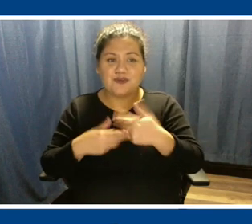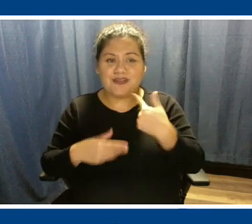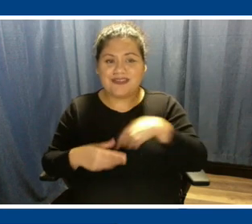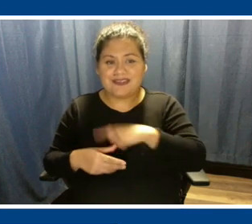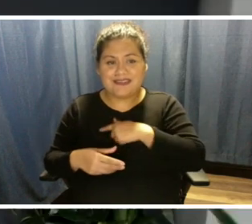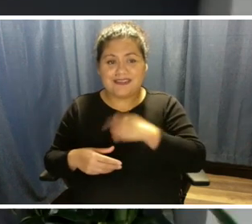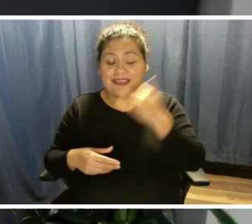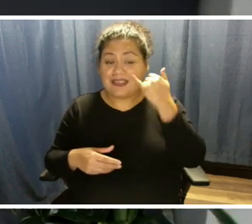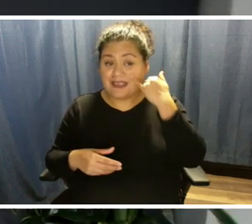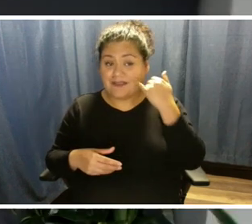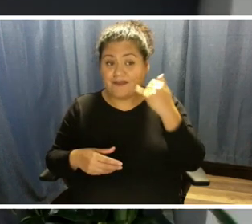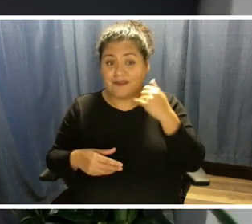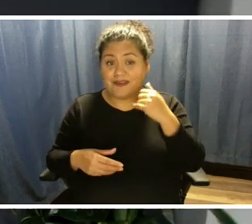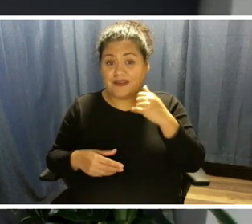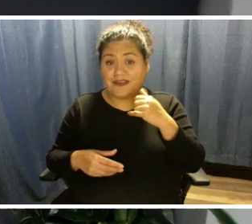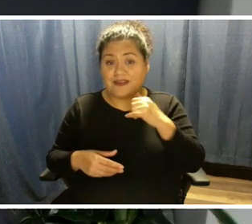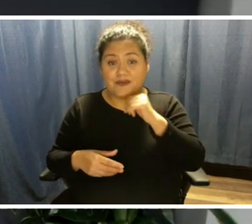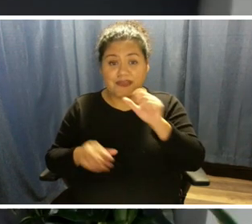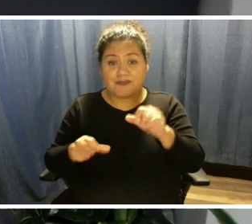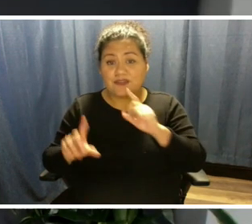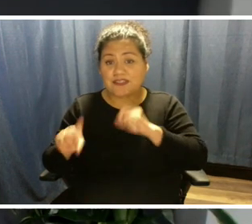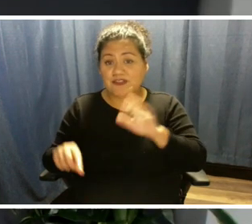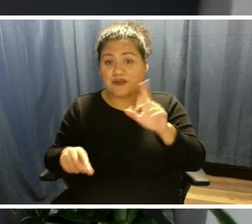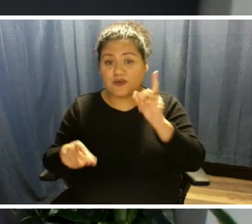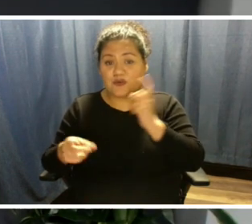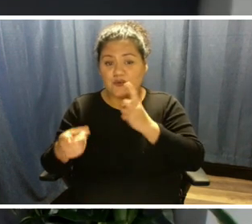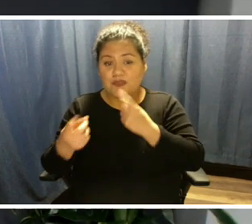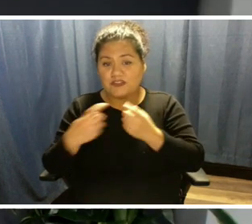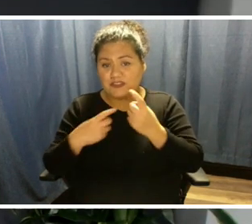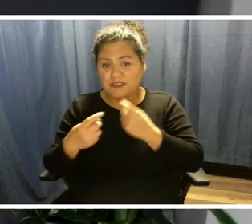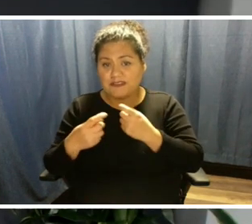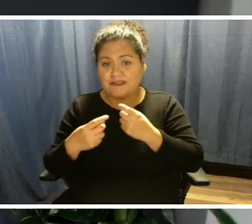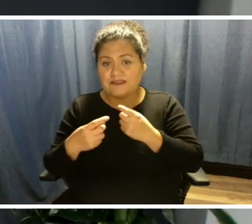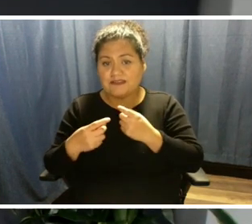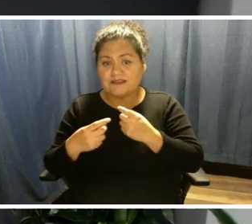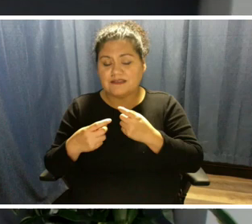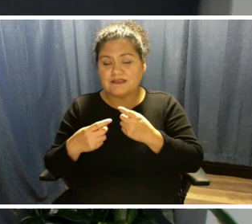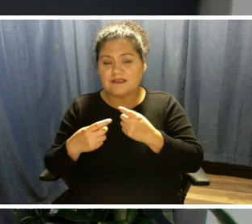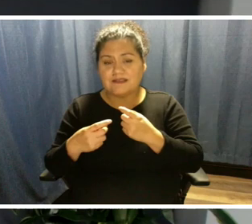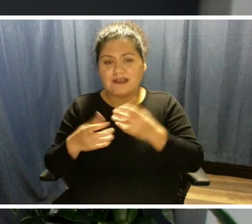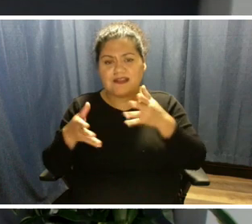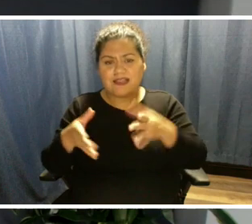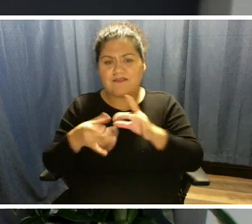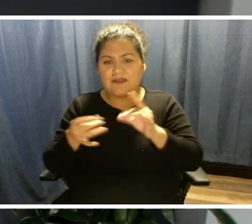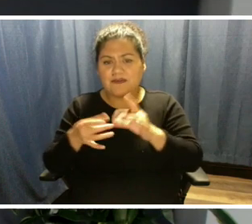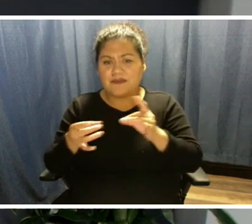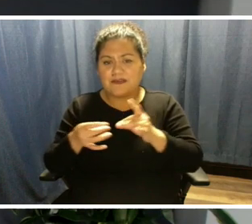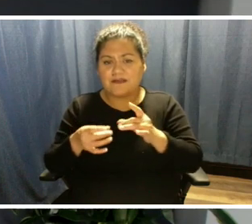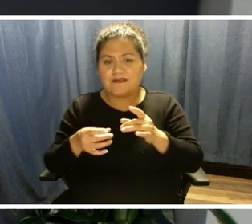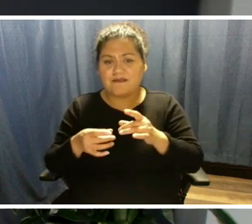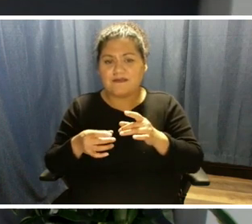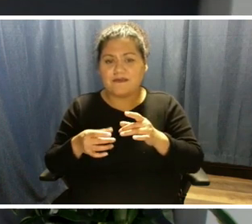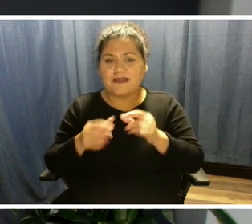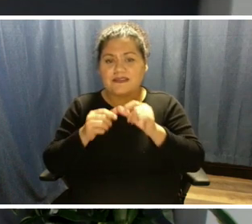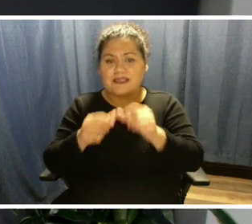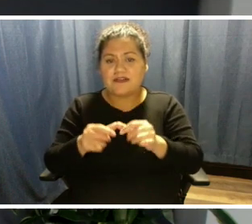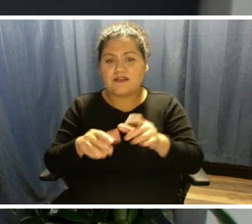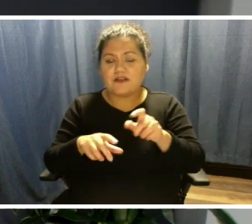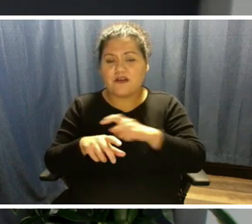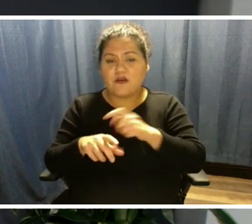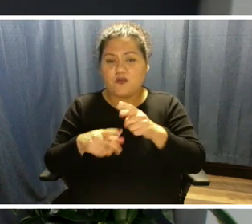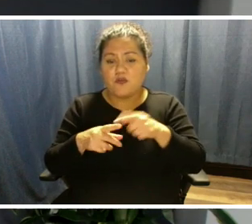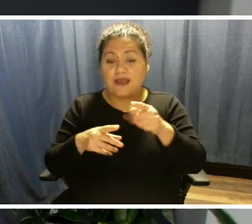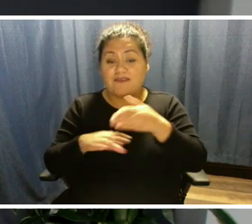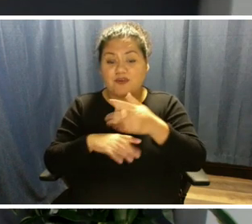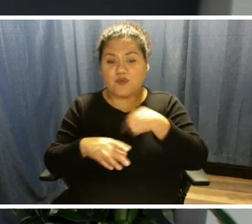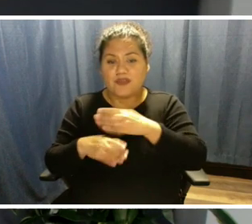weren't, if we weren't able to get you to your question this evening, you can leave a voicemail after the event by simply staying on the call when we end and you will be